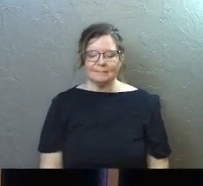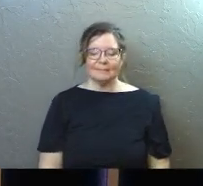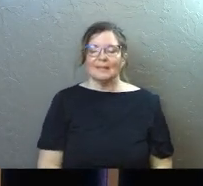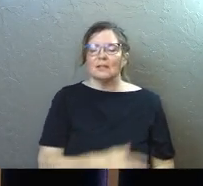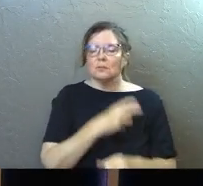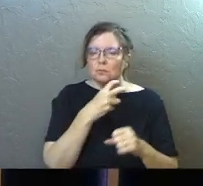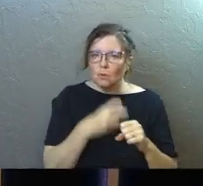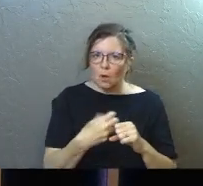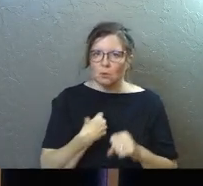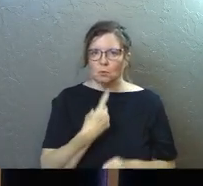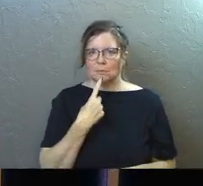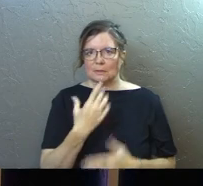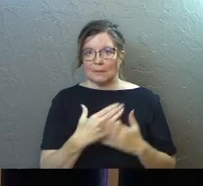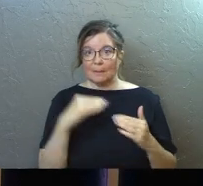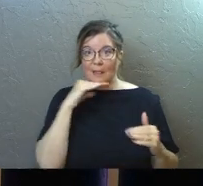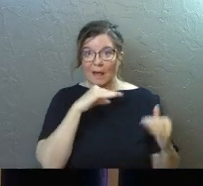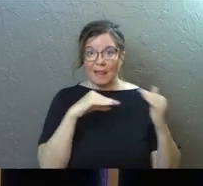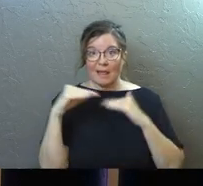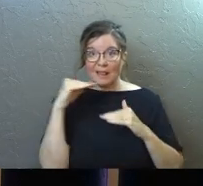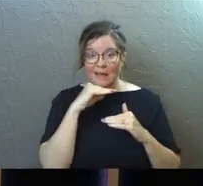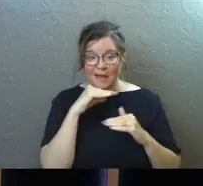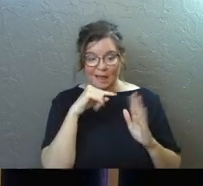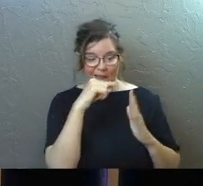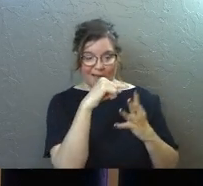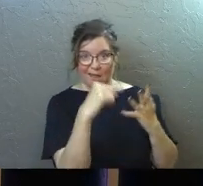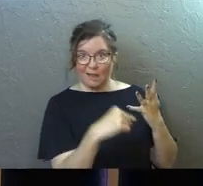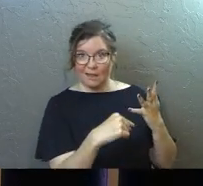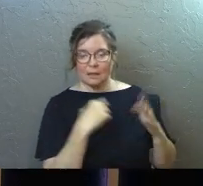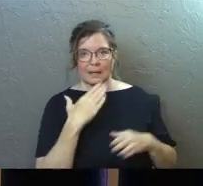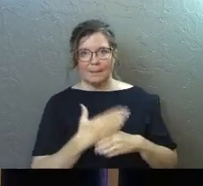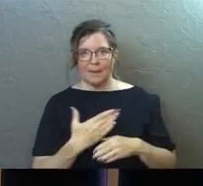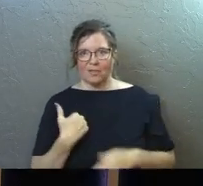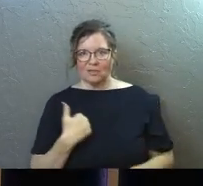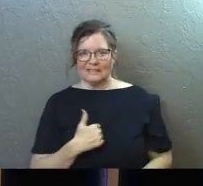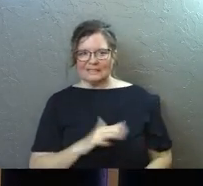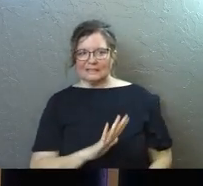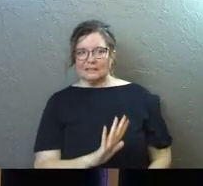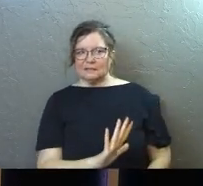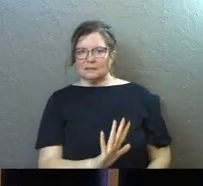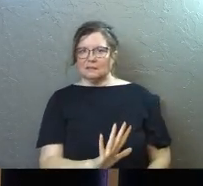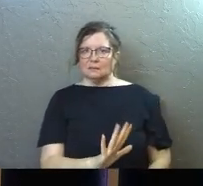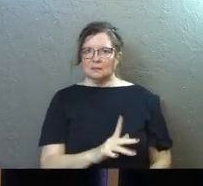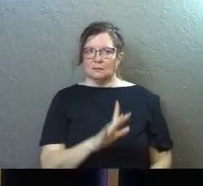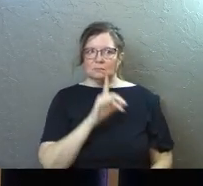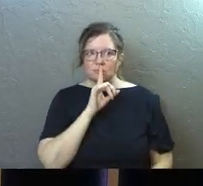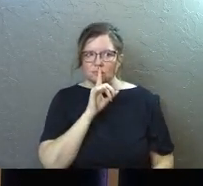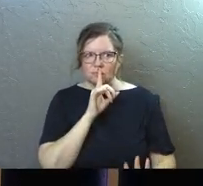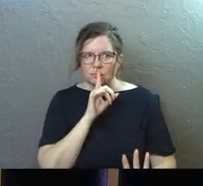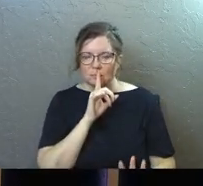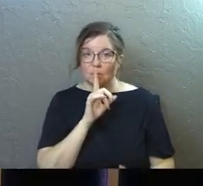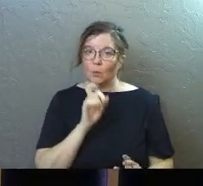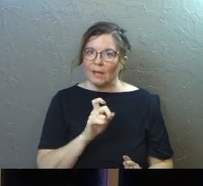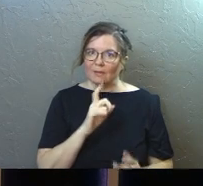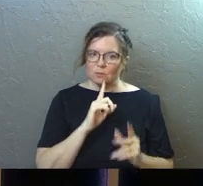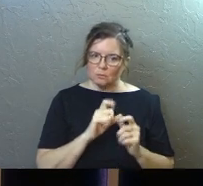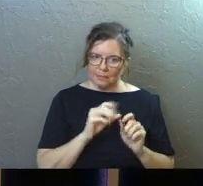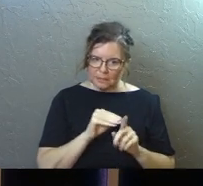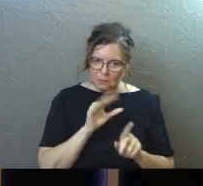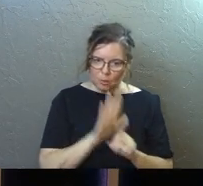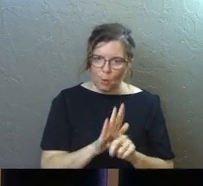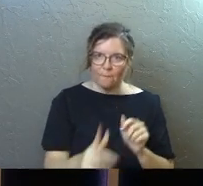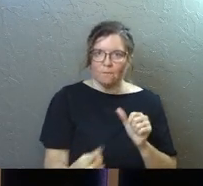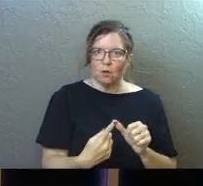It's hard to say some of the lies out loud. It bothers us. But we got to say it out loud before we can get to the truth. Amen?